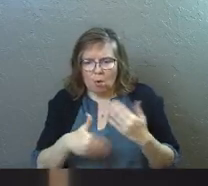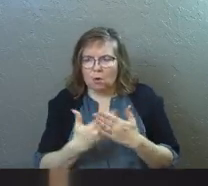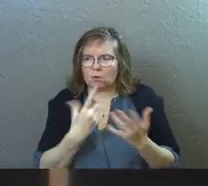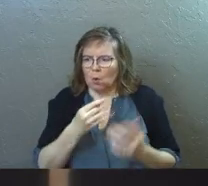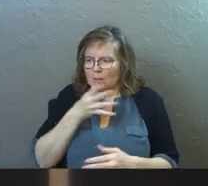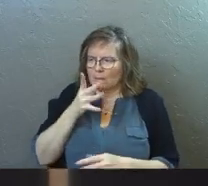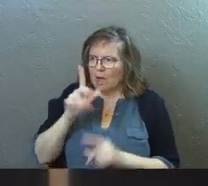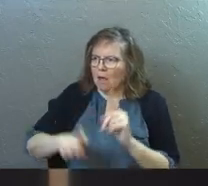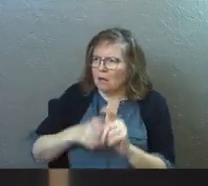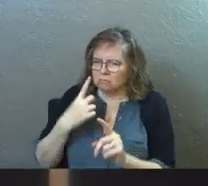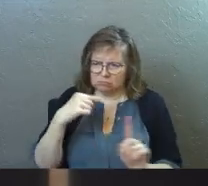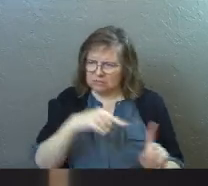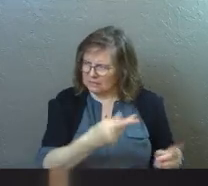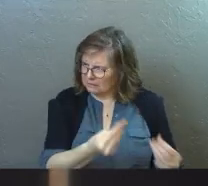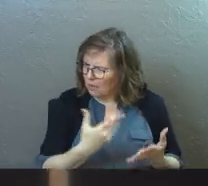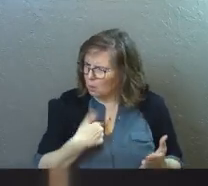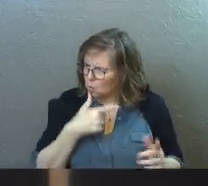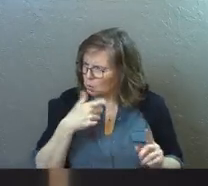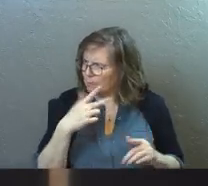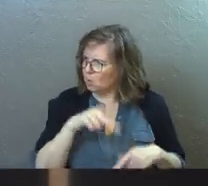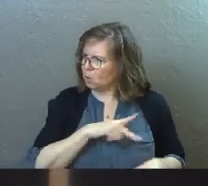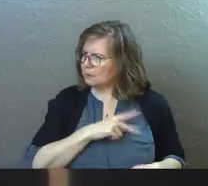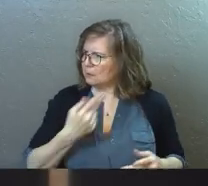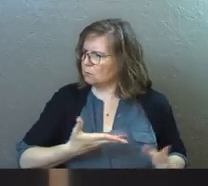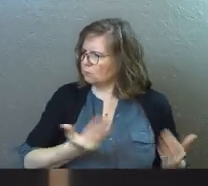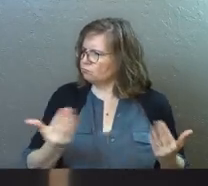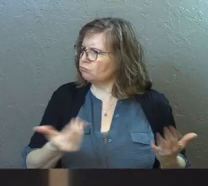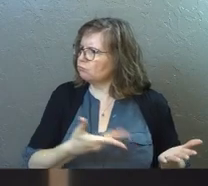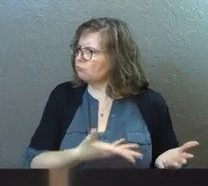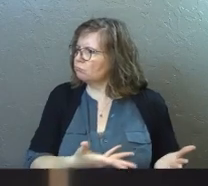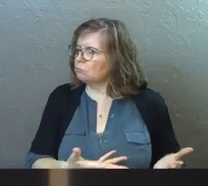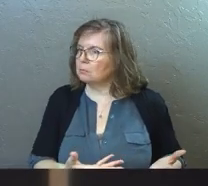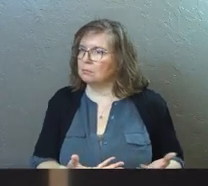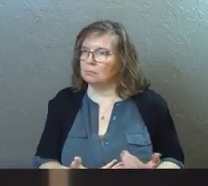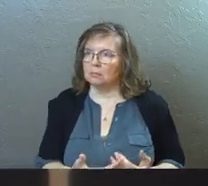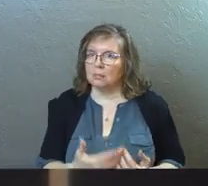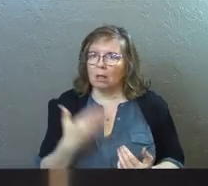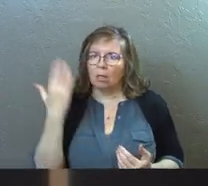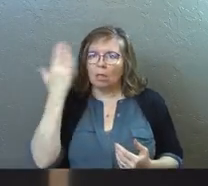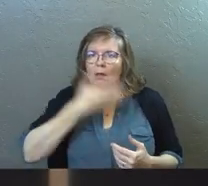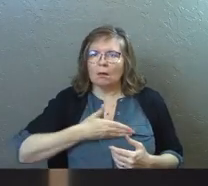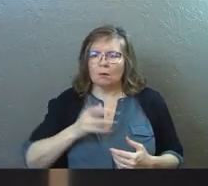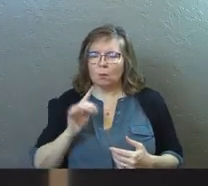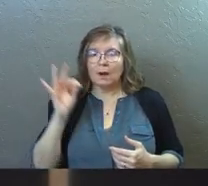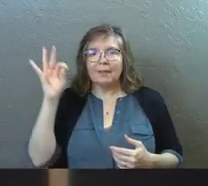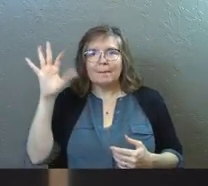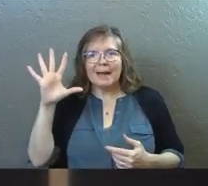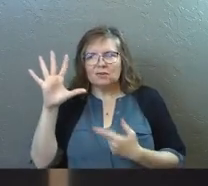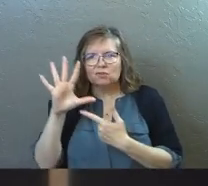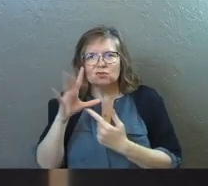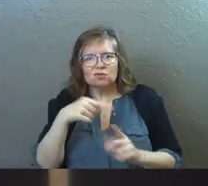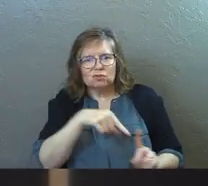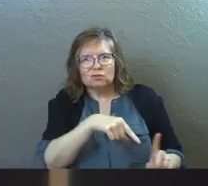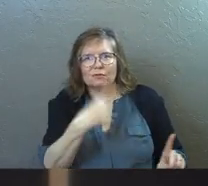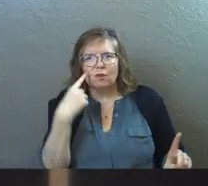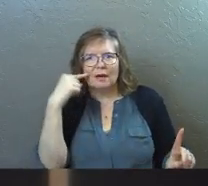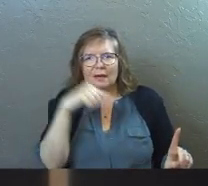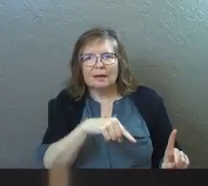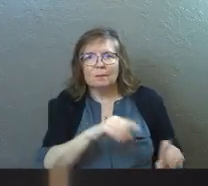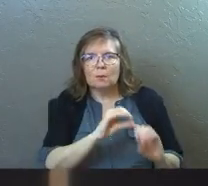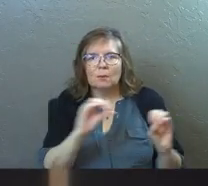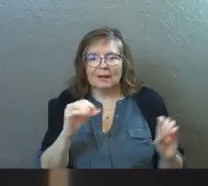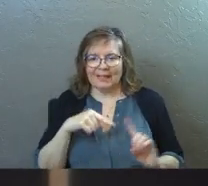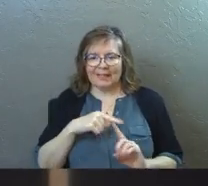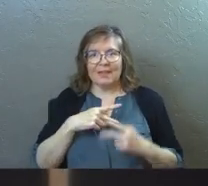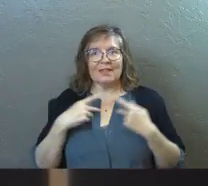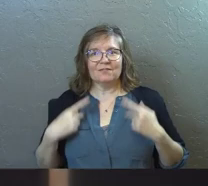you have to go to his parents and say, can you tell us his personal history? Where are the pastors at? They're